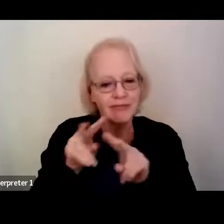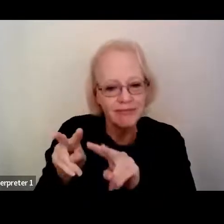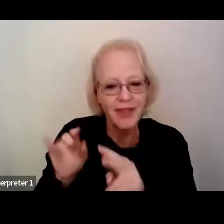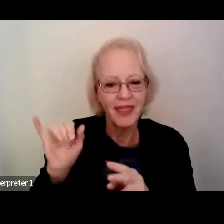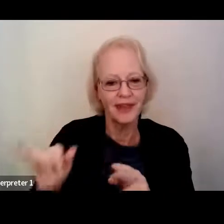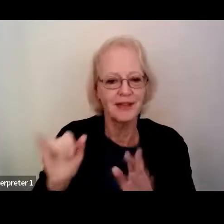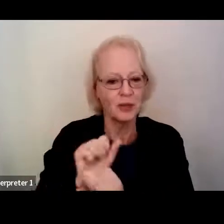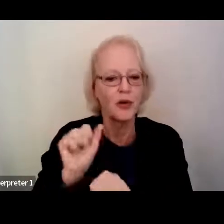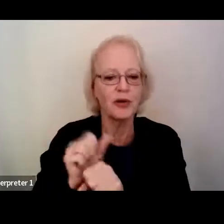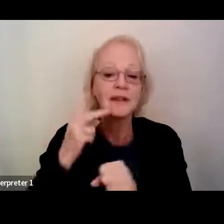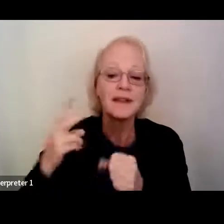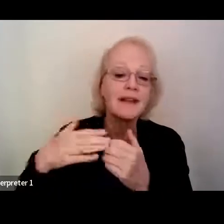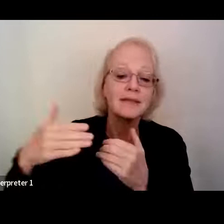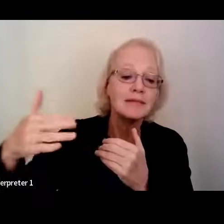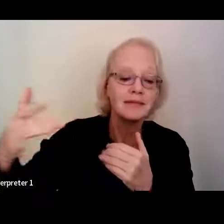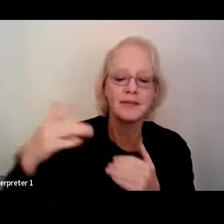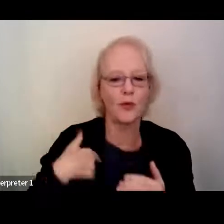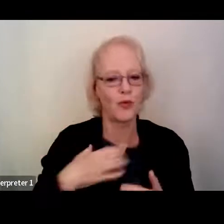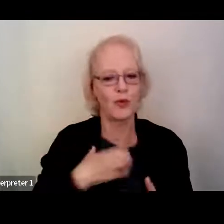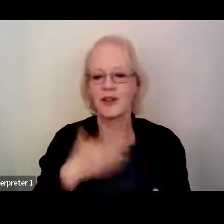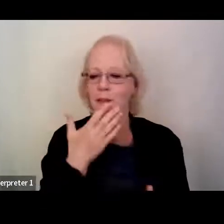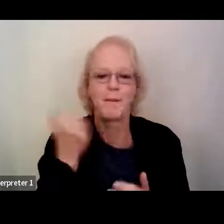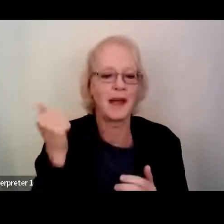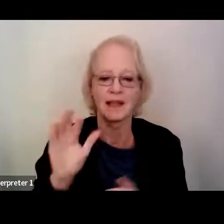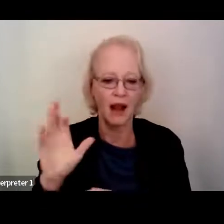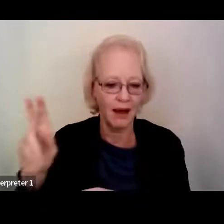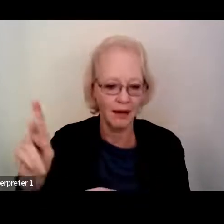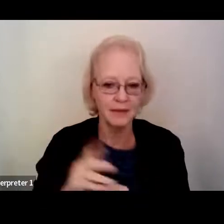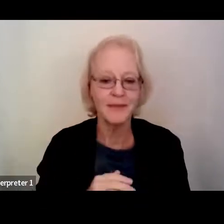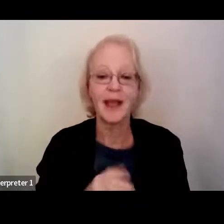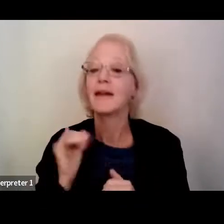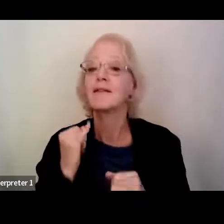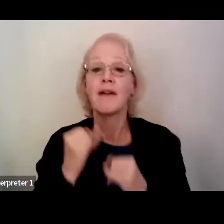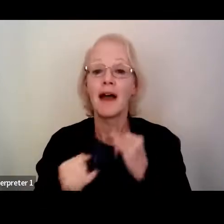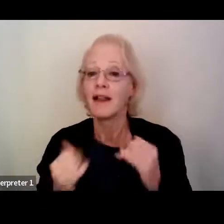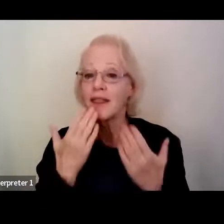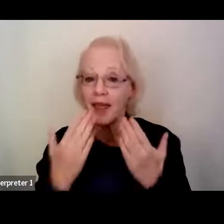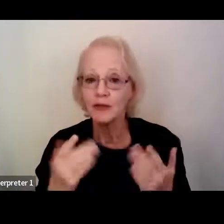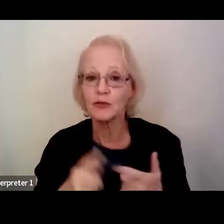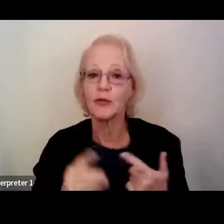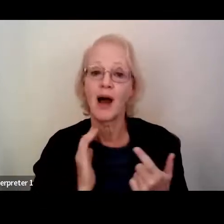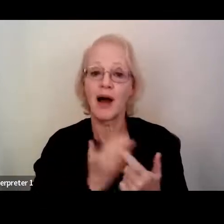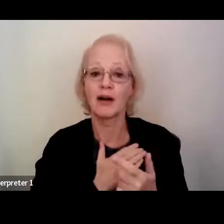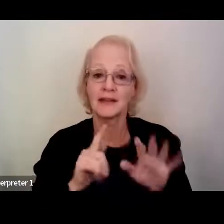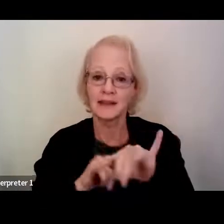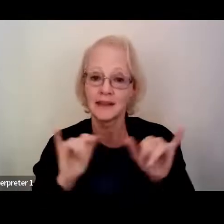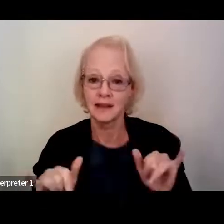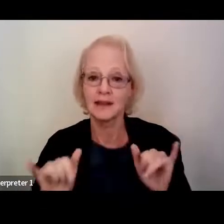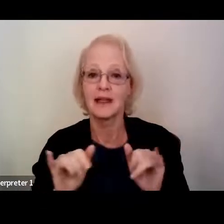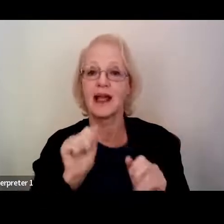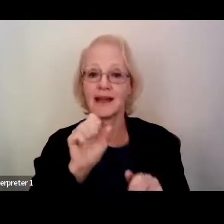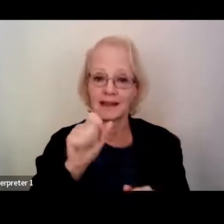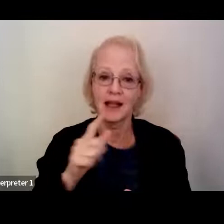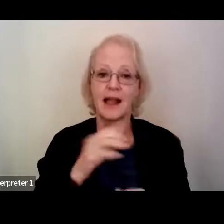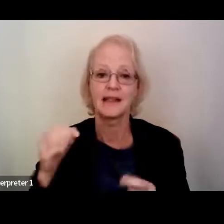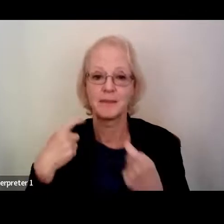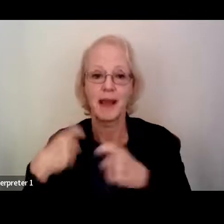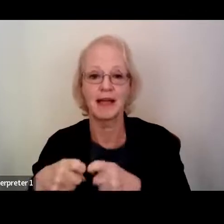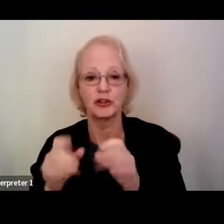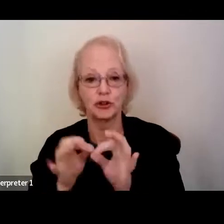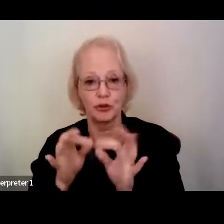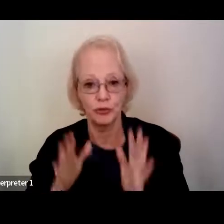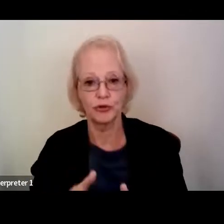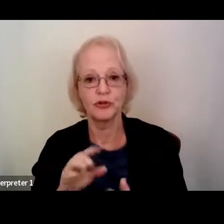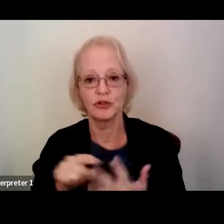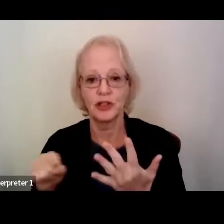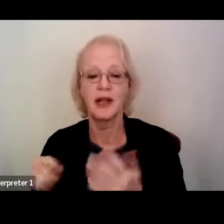continues, and we wish you the best of luck. And finally, thanks to our simultaneous ASL and Spanish interpreters